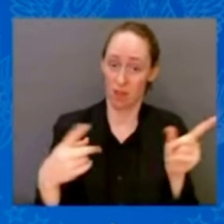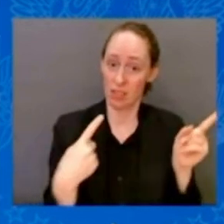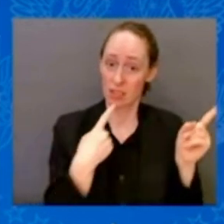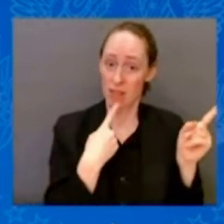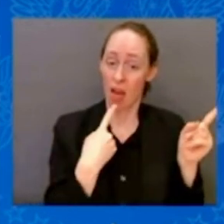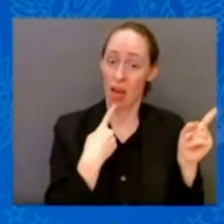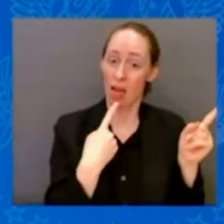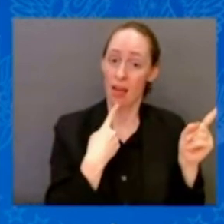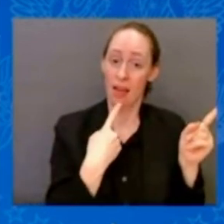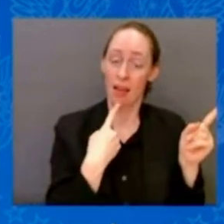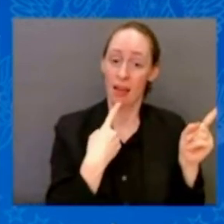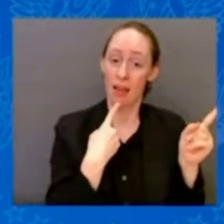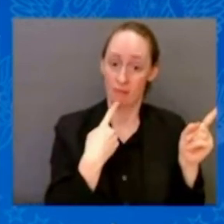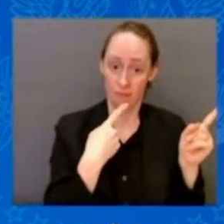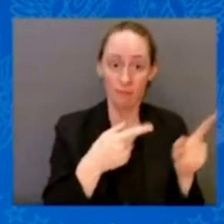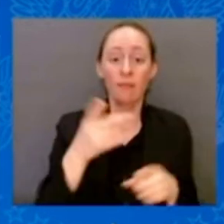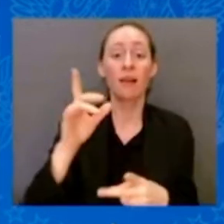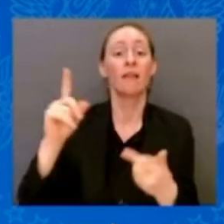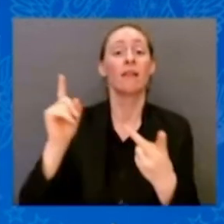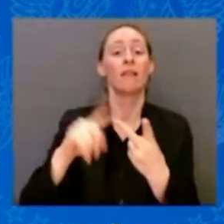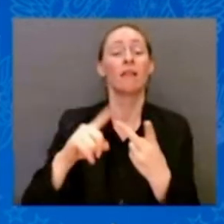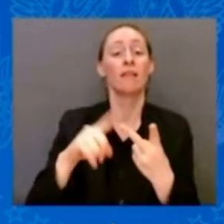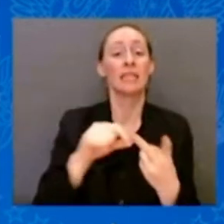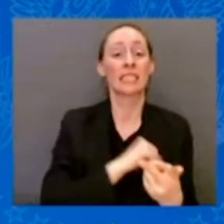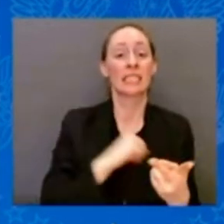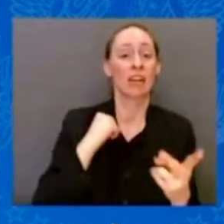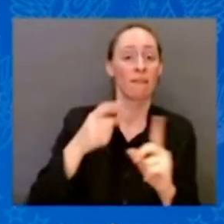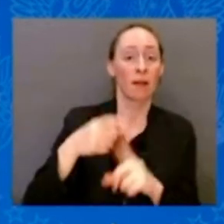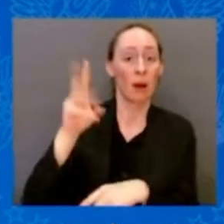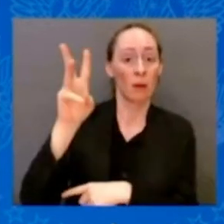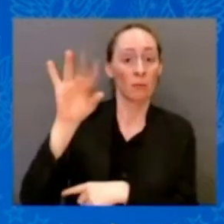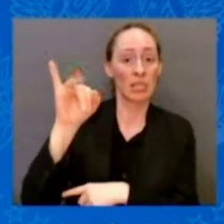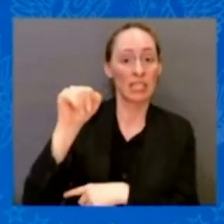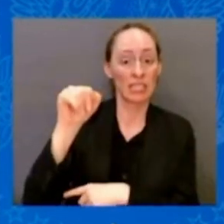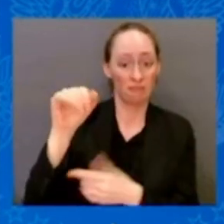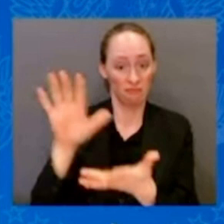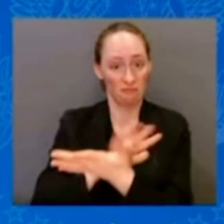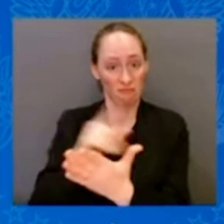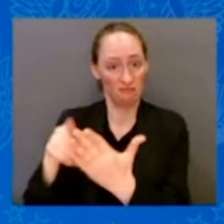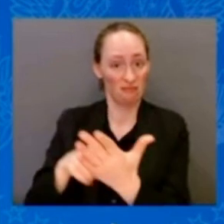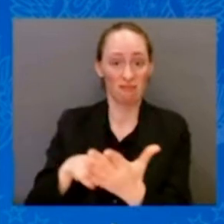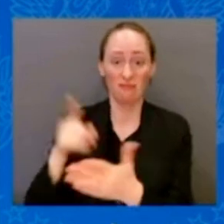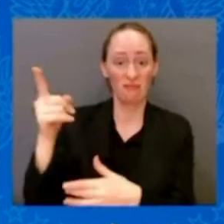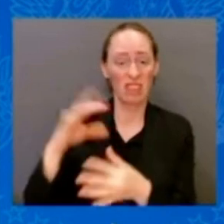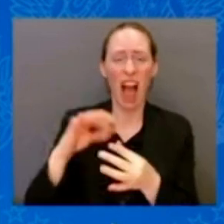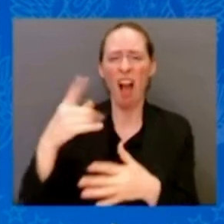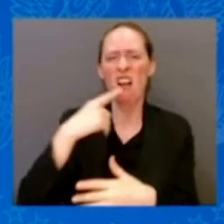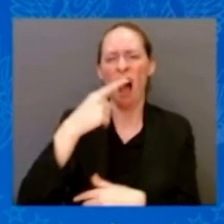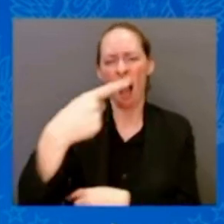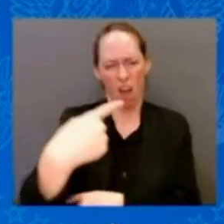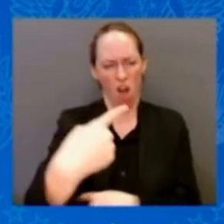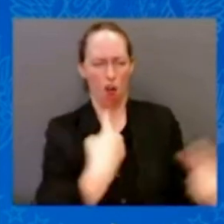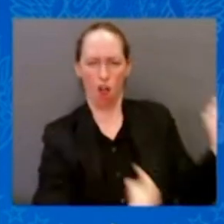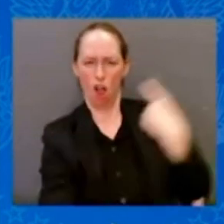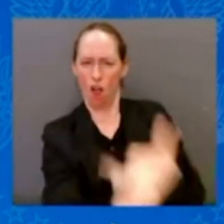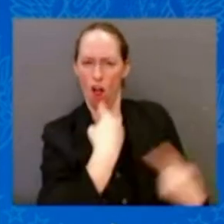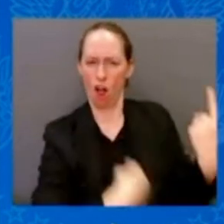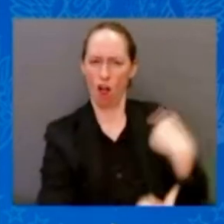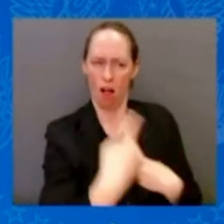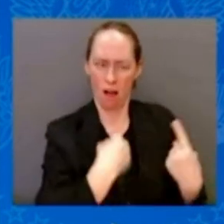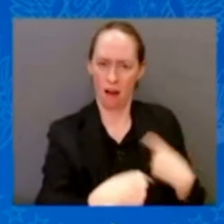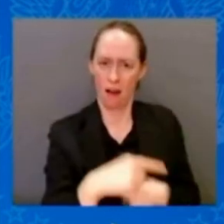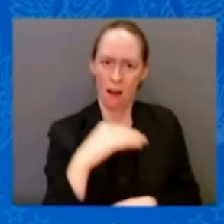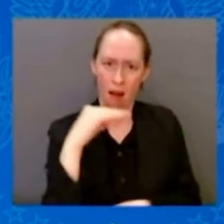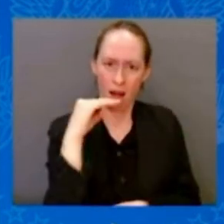They were offended. Liar, liar. By the way, the last person who said that in the Florida Senate got censored by the Senate, about — by the Congress.